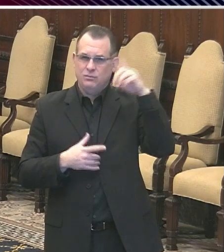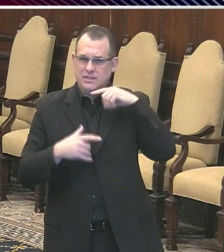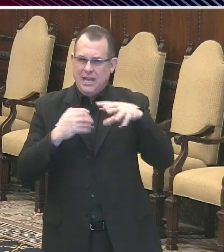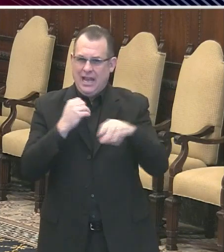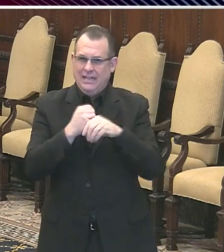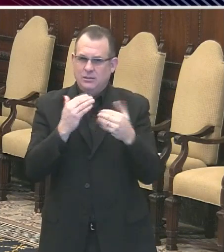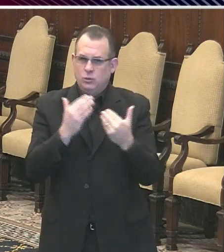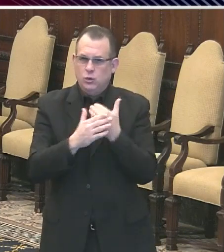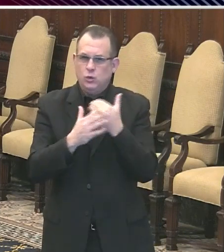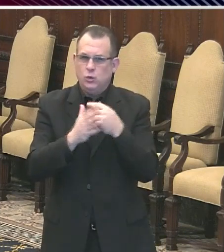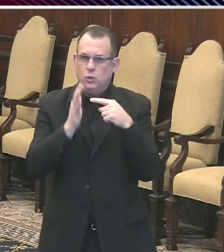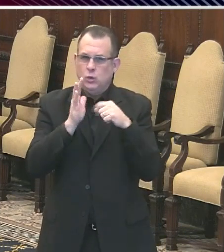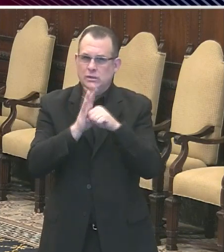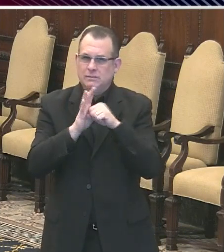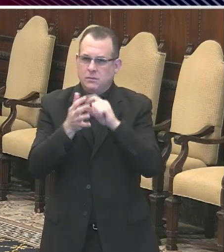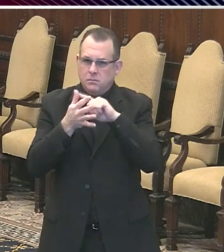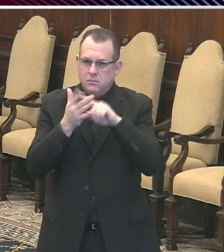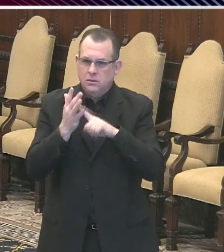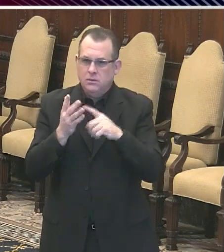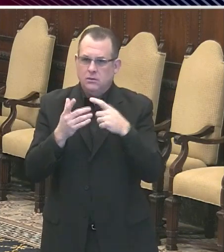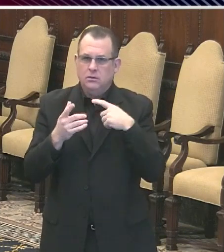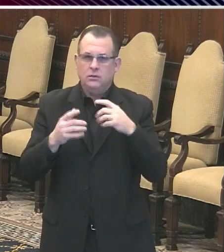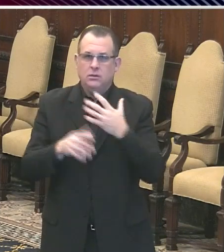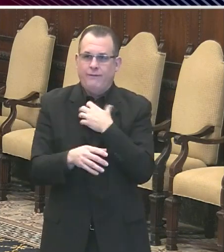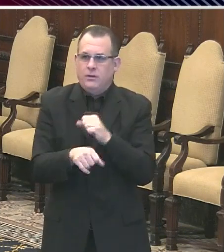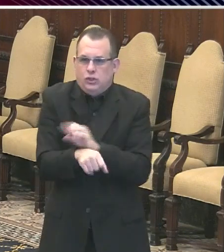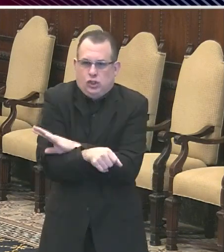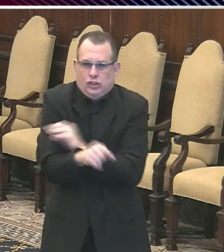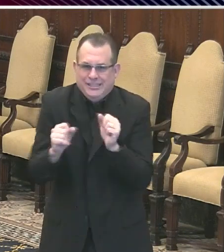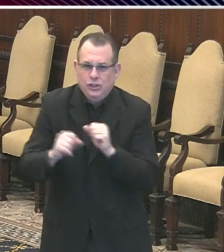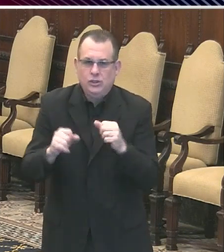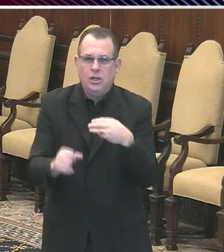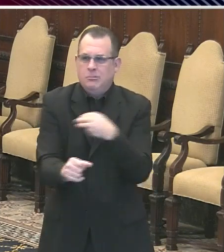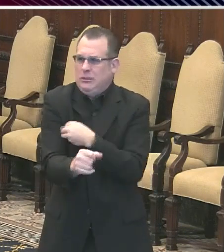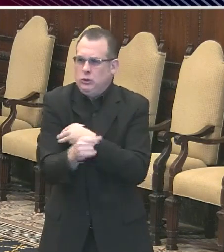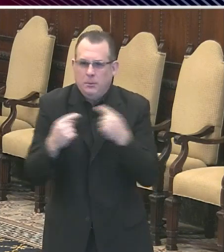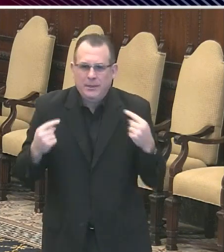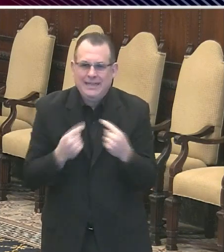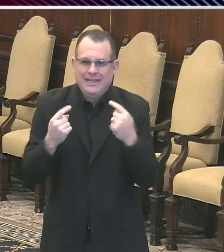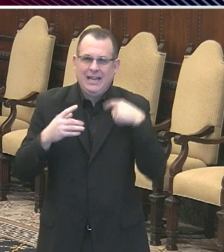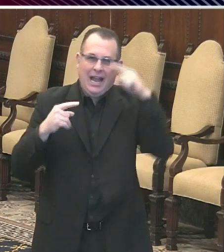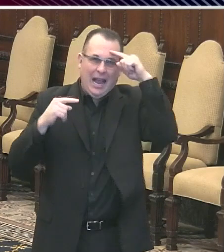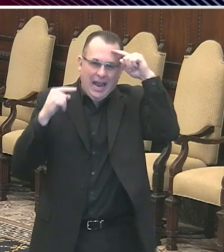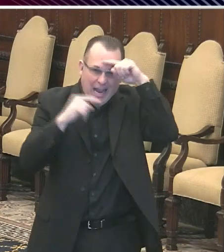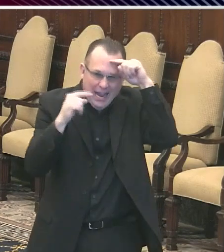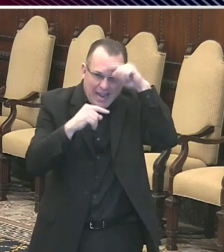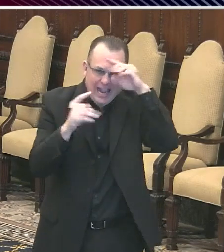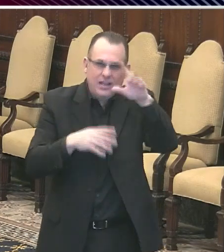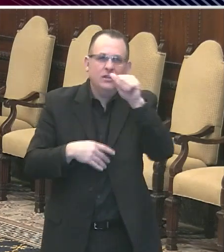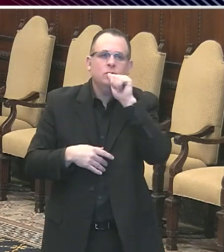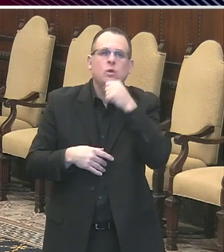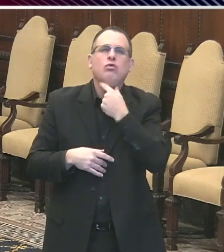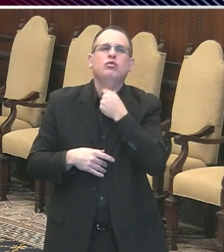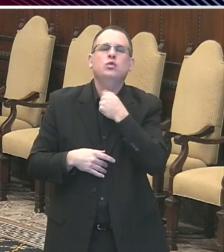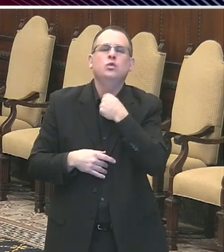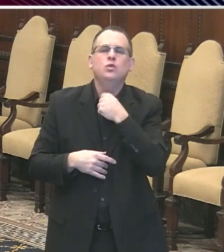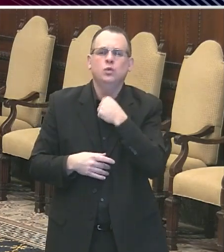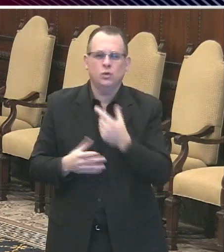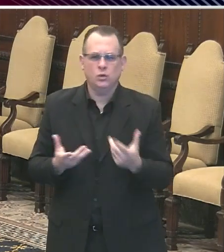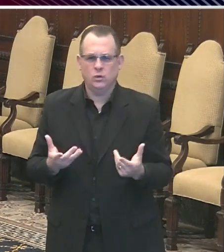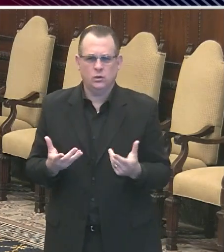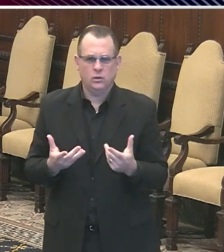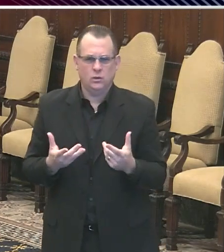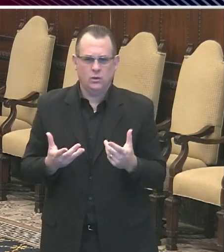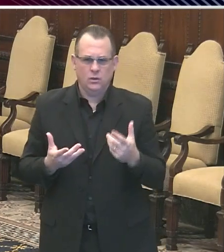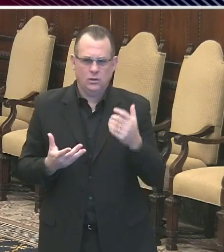some new coronavirus symptoms, things like chills, muscle pain, headaches, throat. Is the city, are the testing sites run by the city now going to offer tests